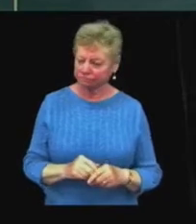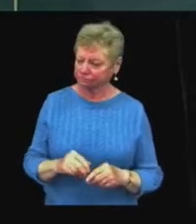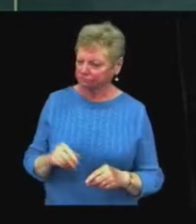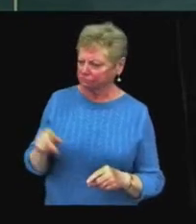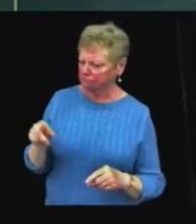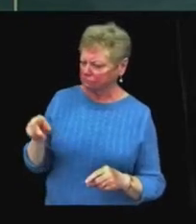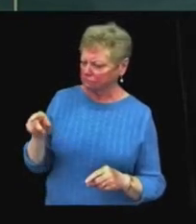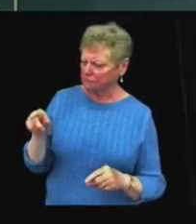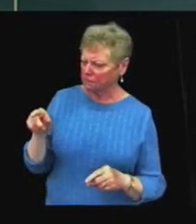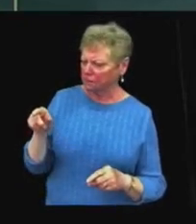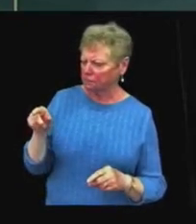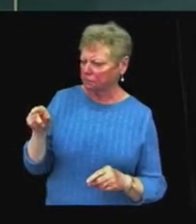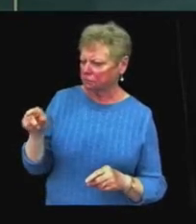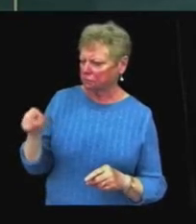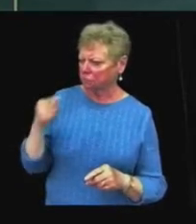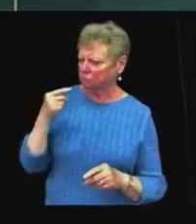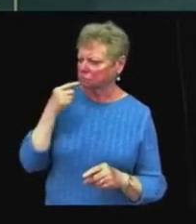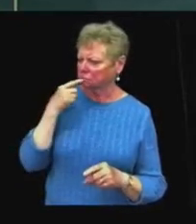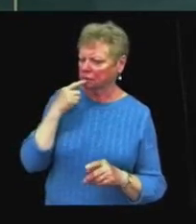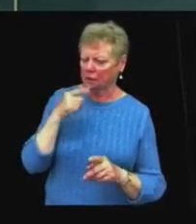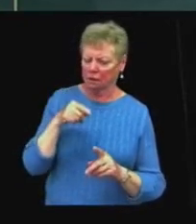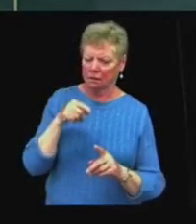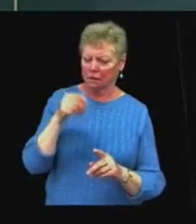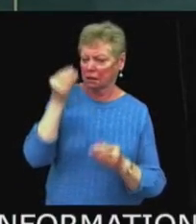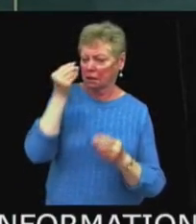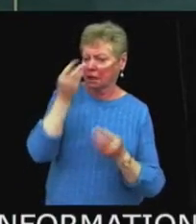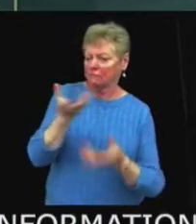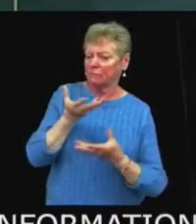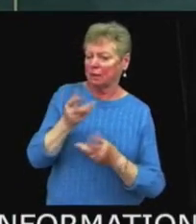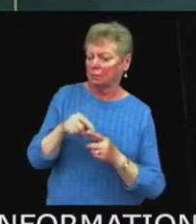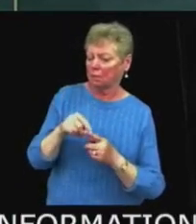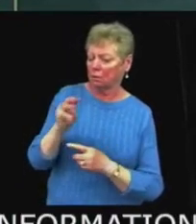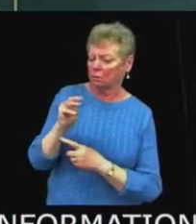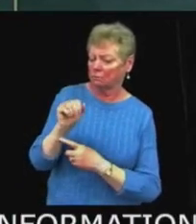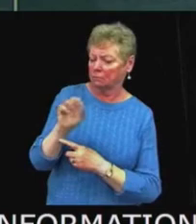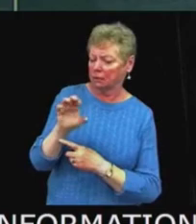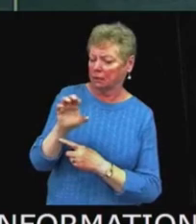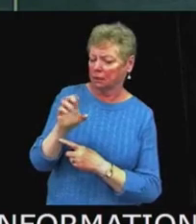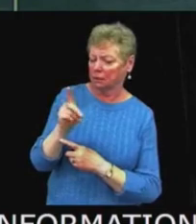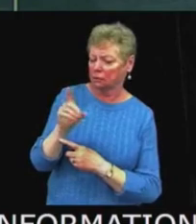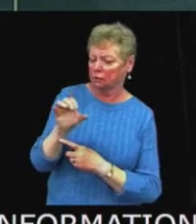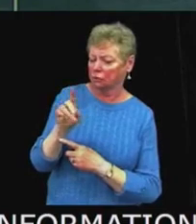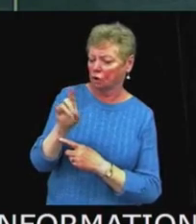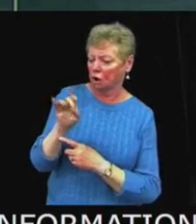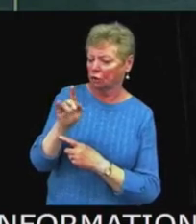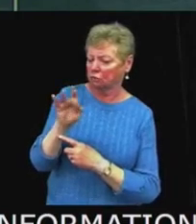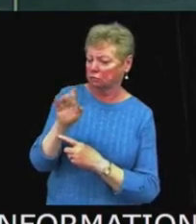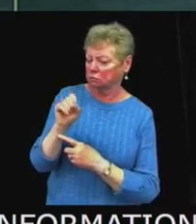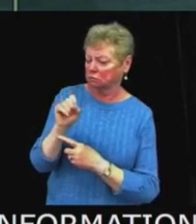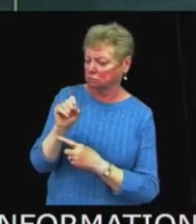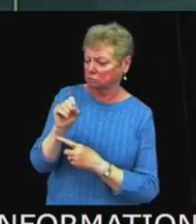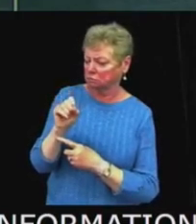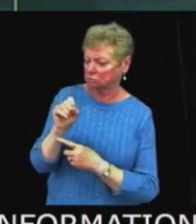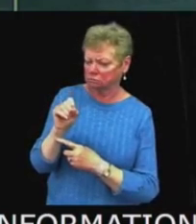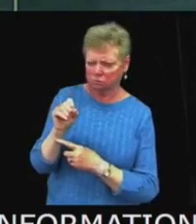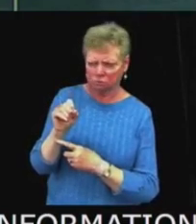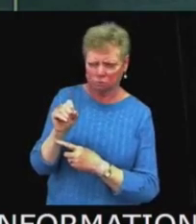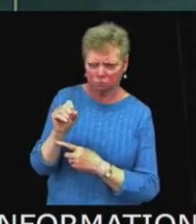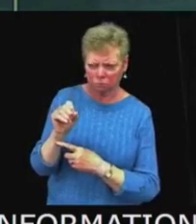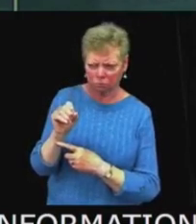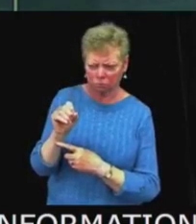You then conveyed that information about the McDonald's up to whom in